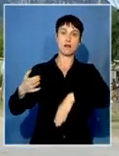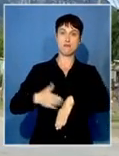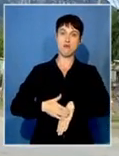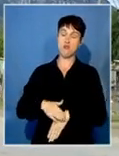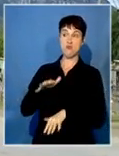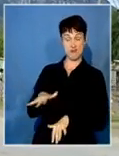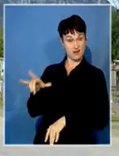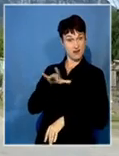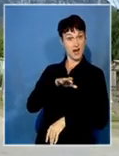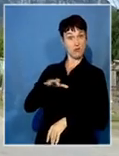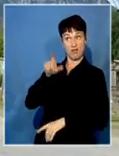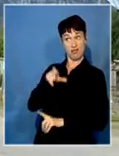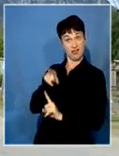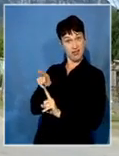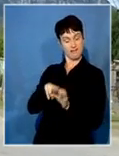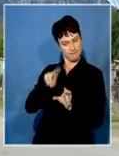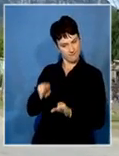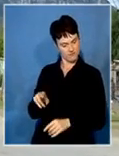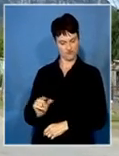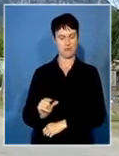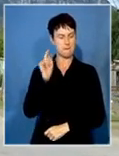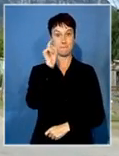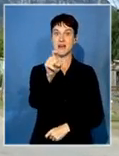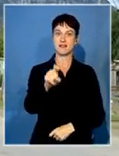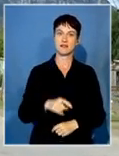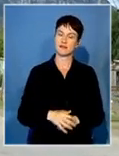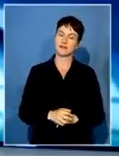step down with immediate effect. Ifu Epporti, SABC News. CEREMIC DEALAHES WHO DO DO THEM